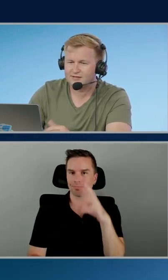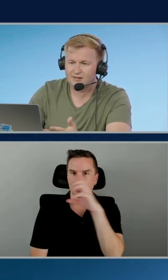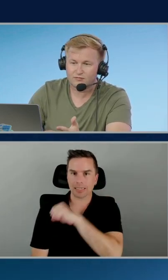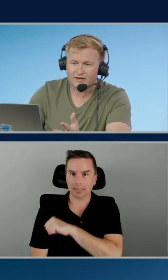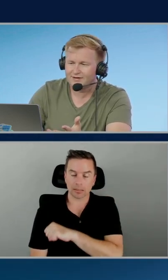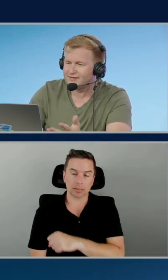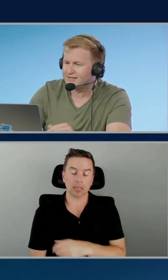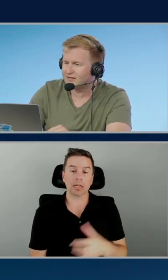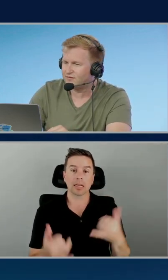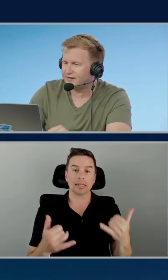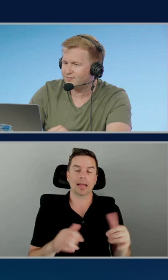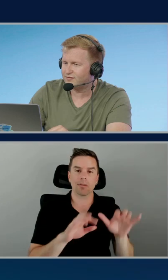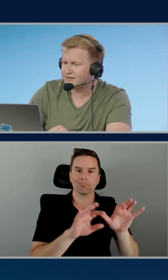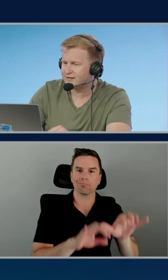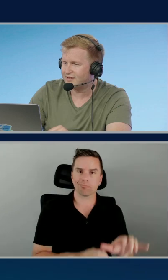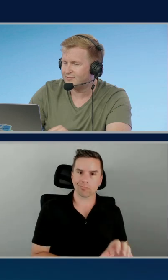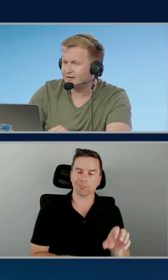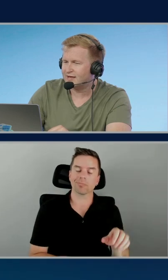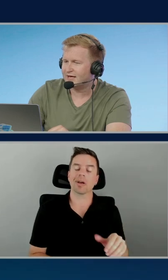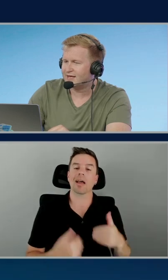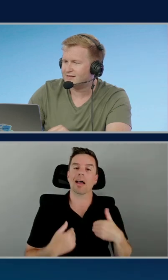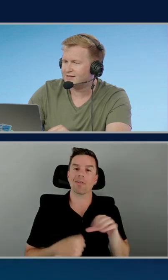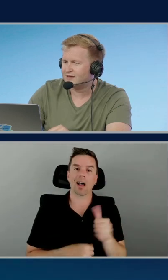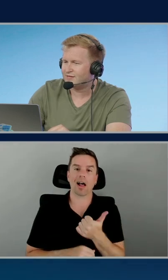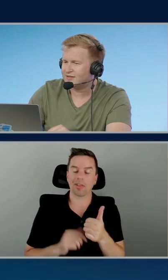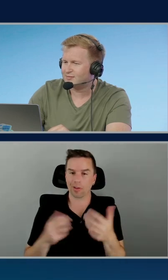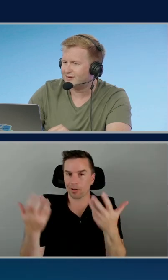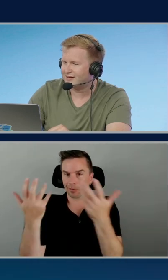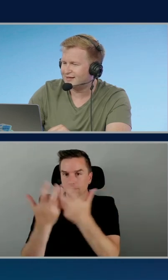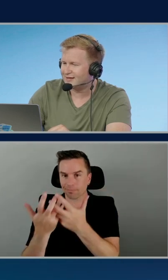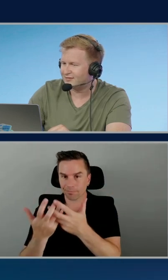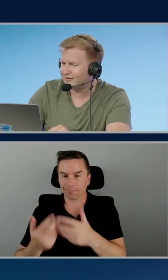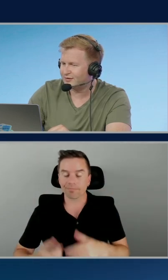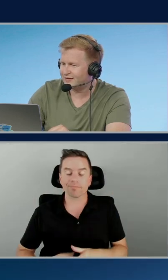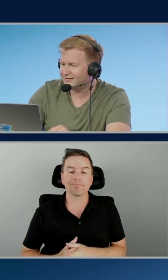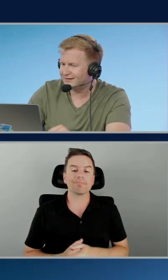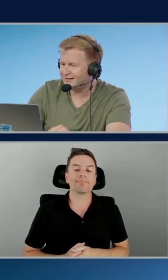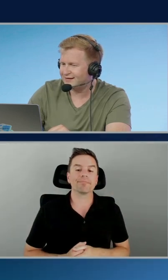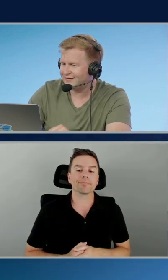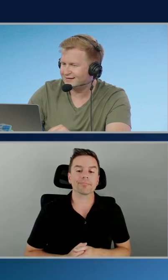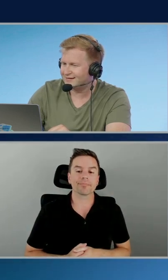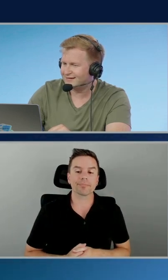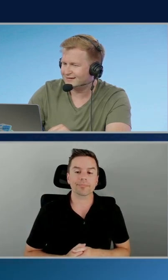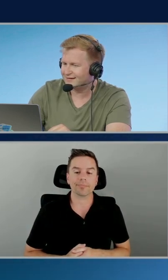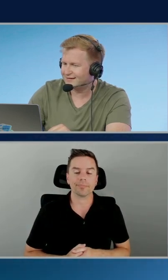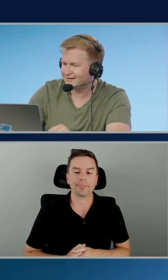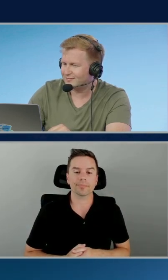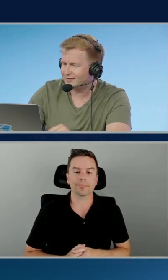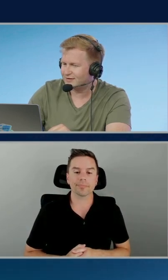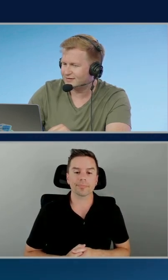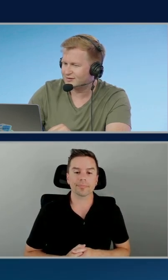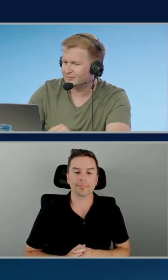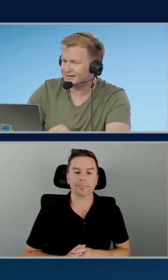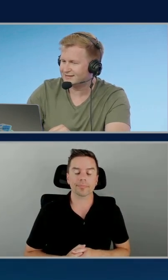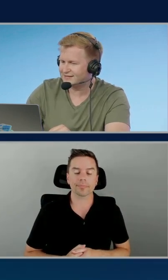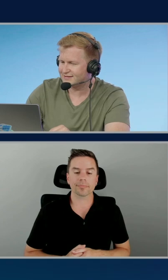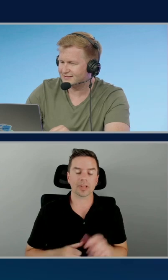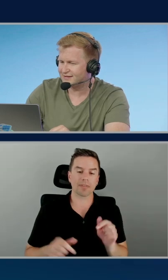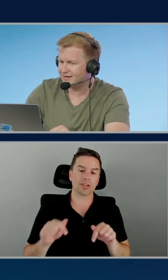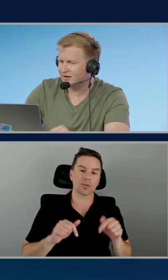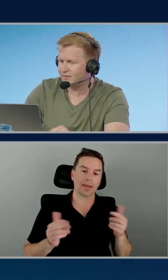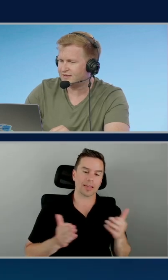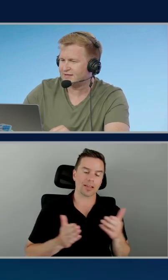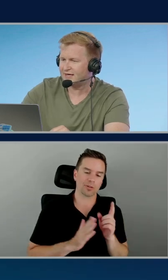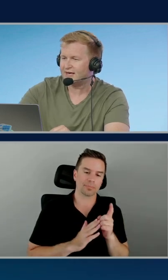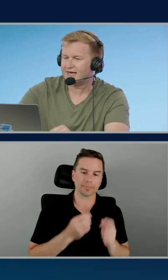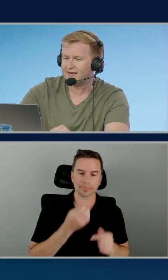And see around a second for the inference time. And if I jump back here really quickly, let me jump back into this.